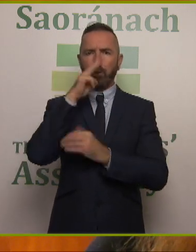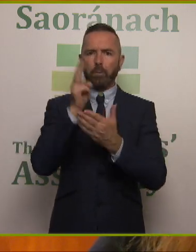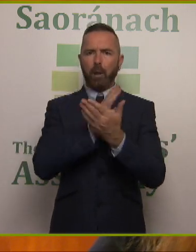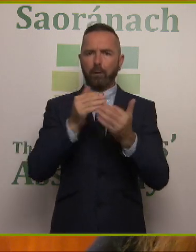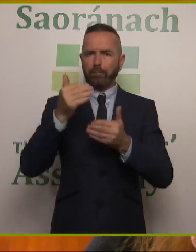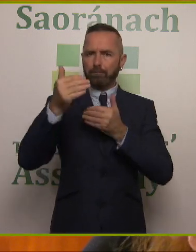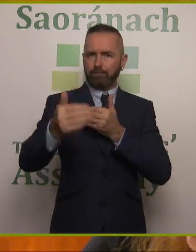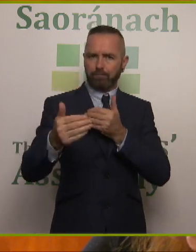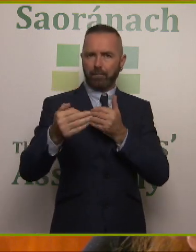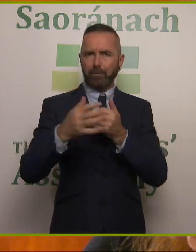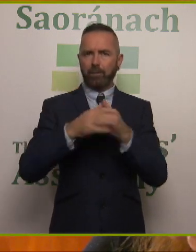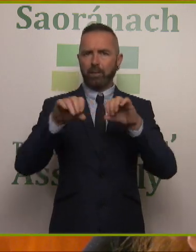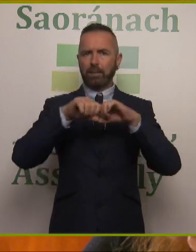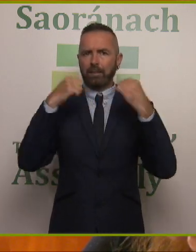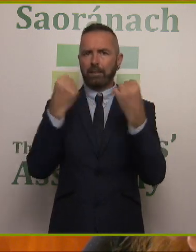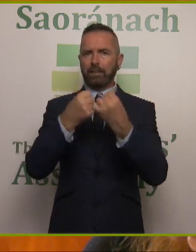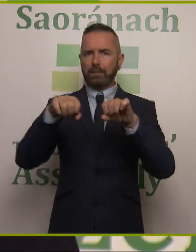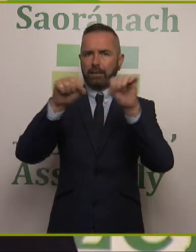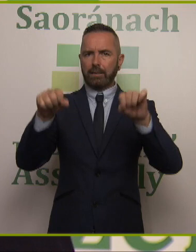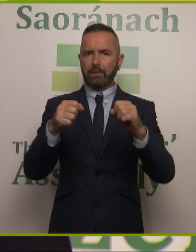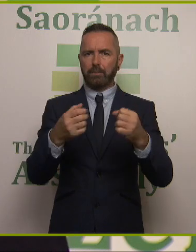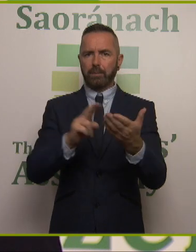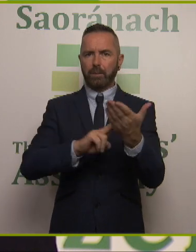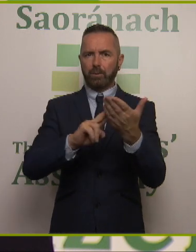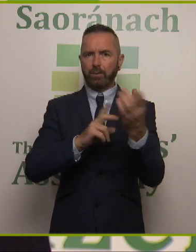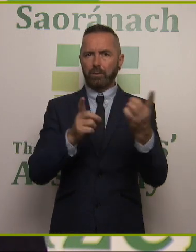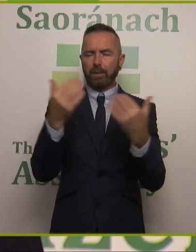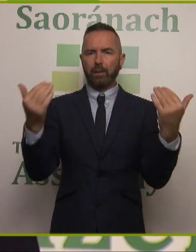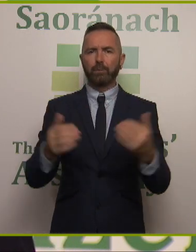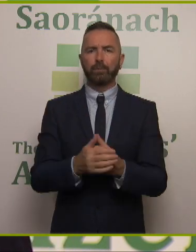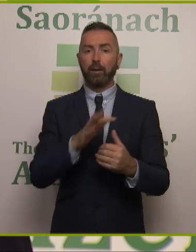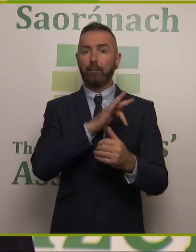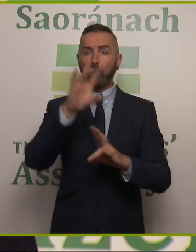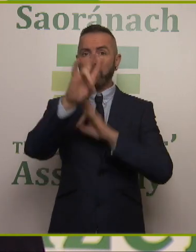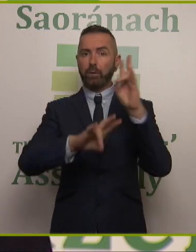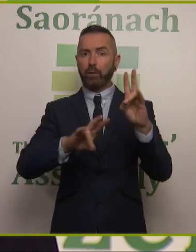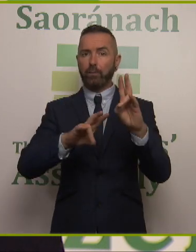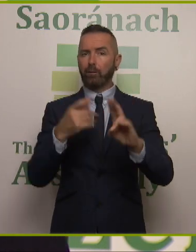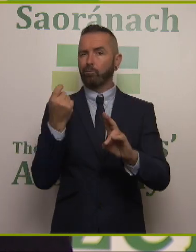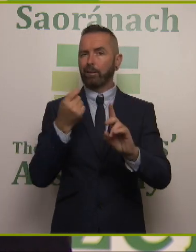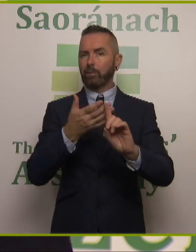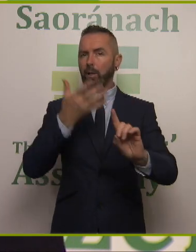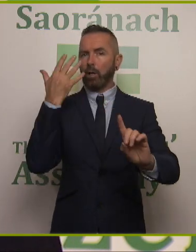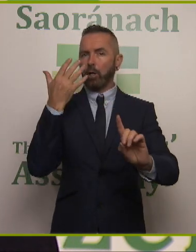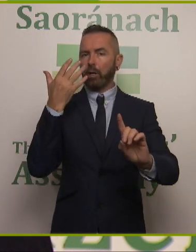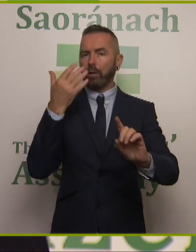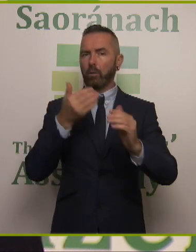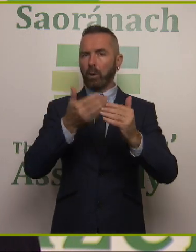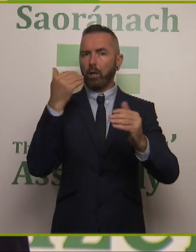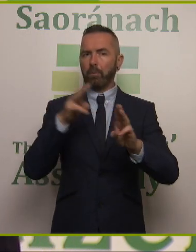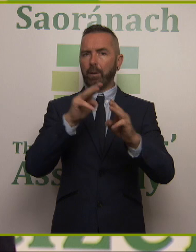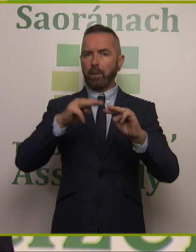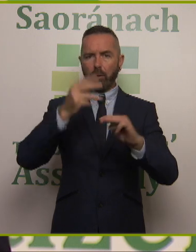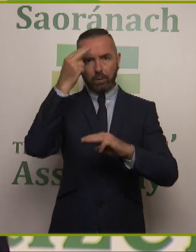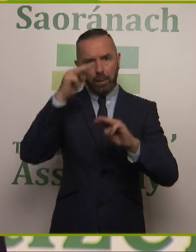step that many group water schemes are taking. From a survey, however, we recently learned that people have a greater understanding